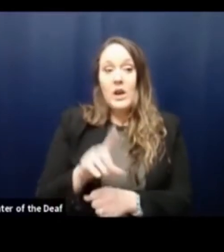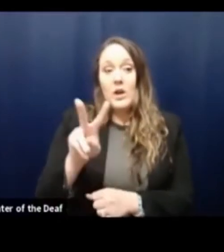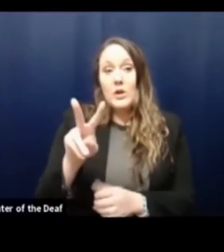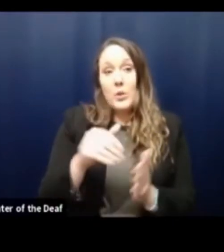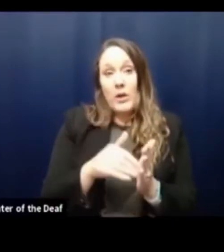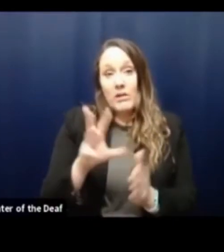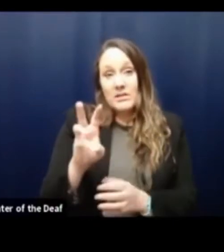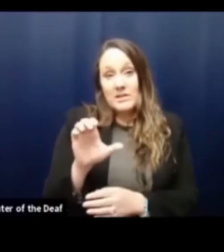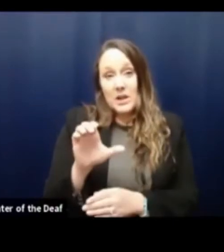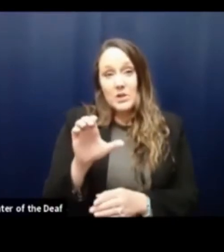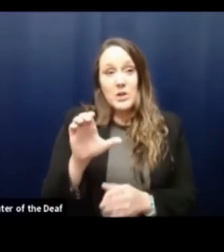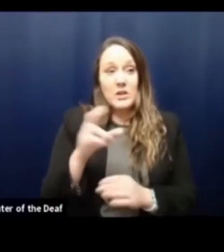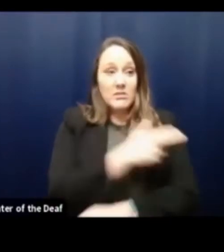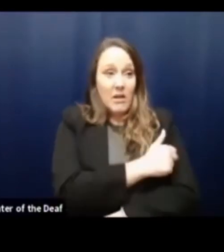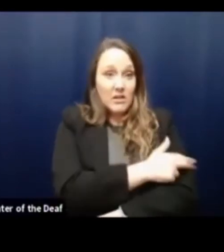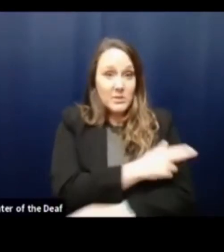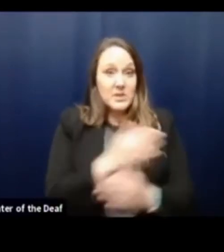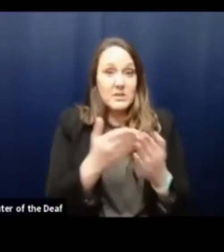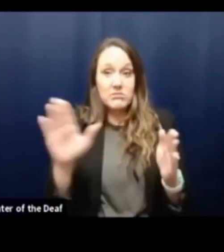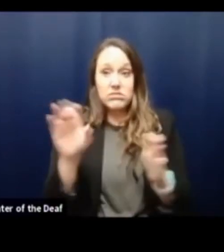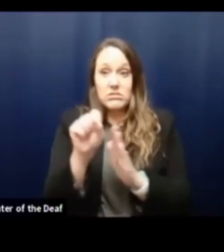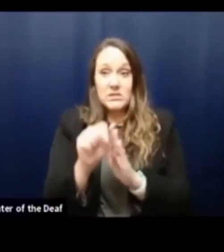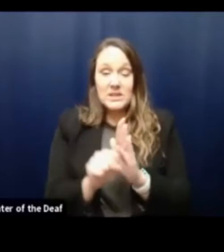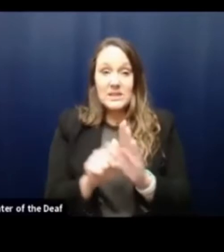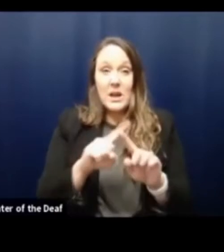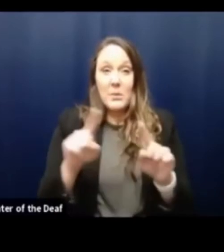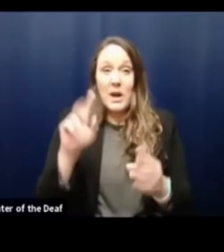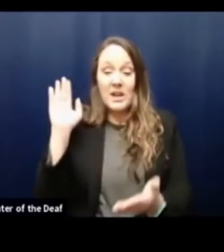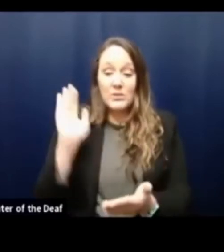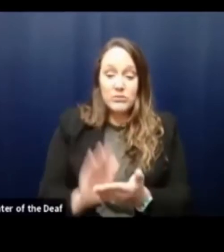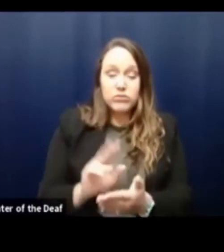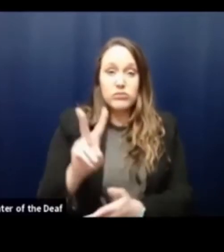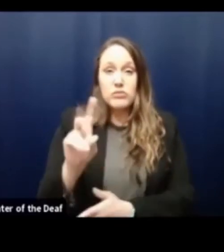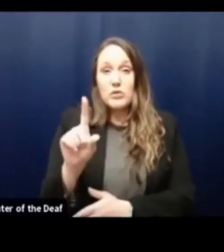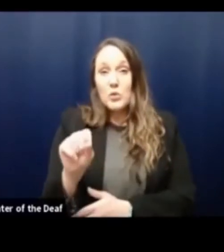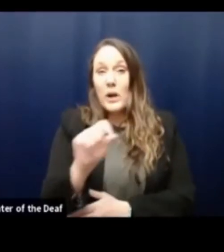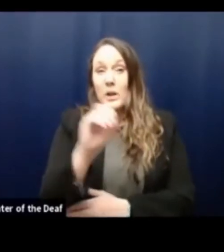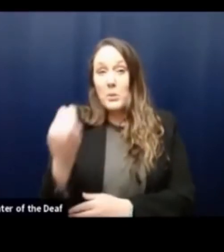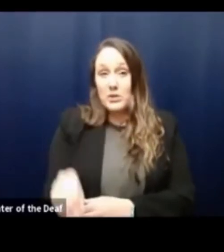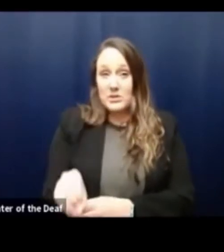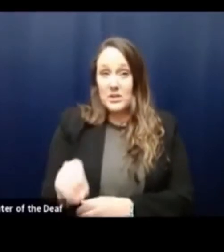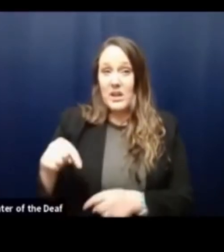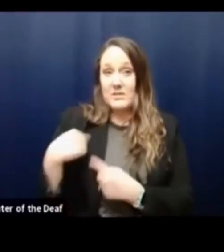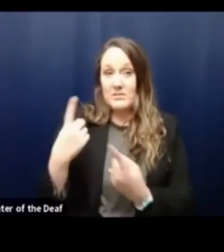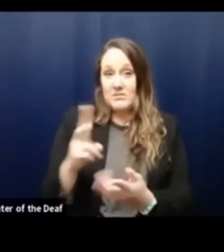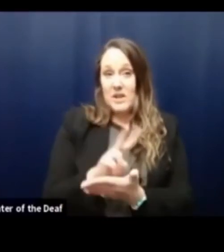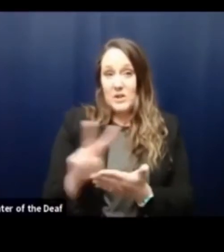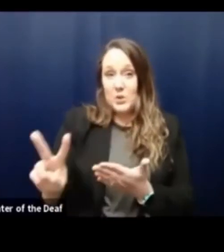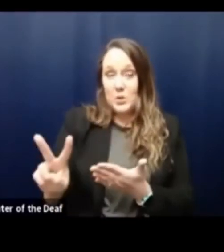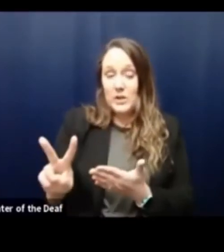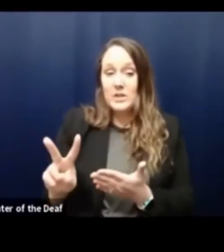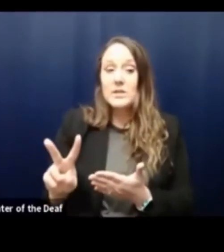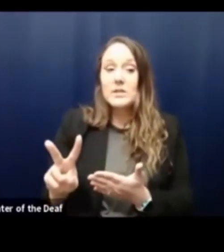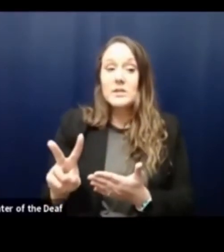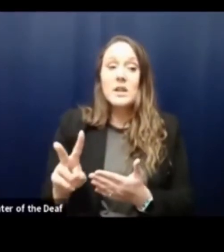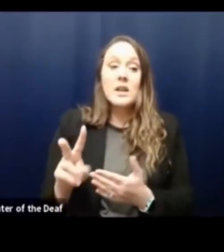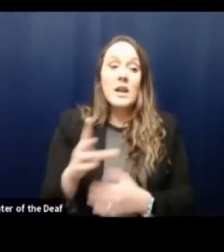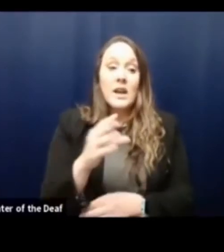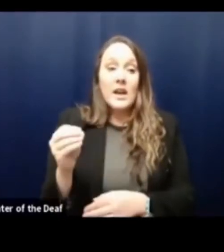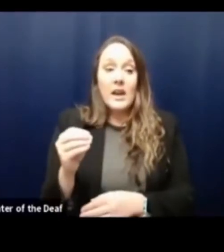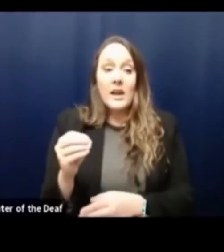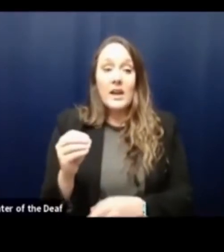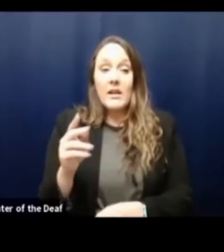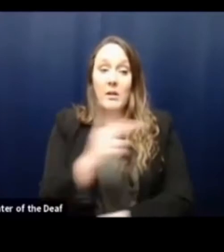statewide but nearly a 20% drop in hospitalizations here locally over the last two weeks with the demographics of the hospitalized